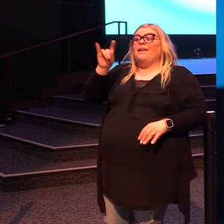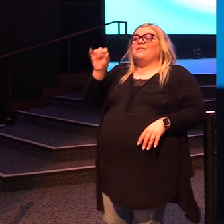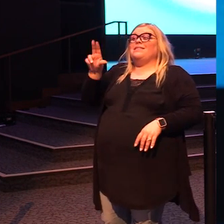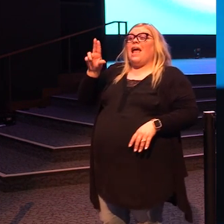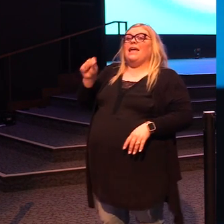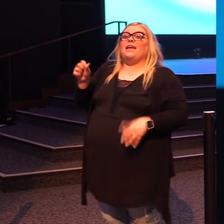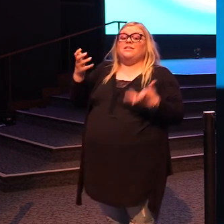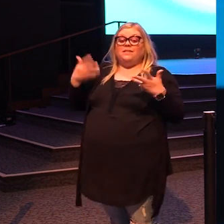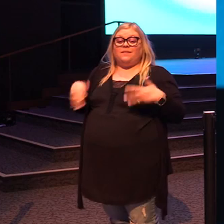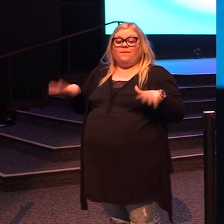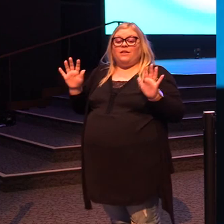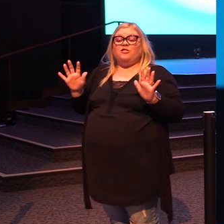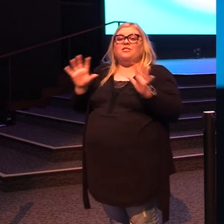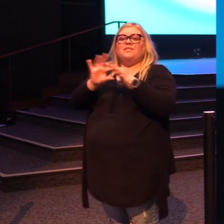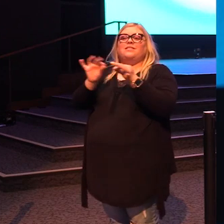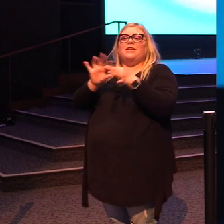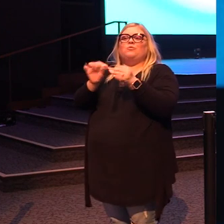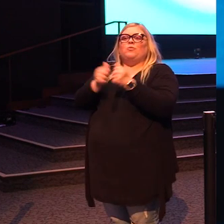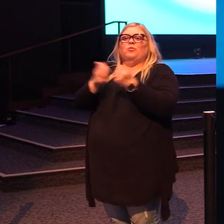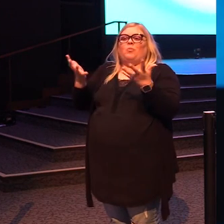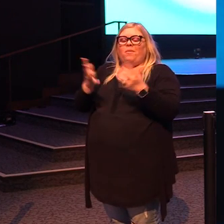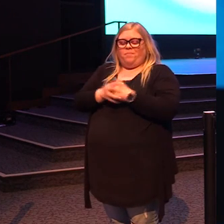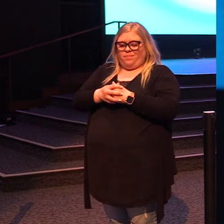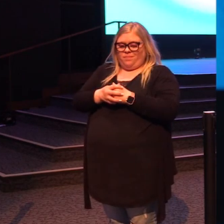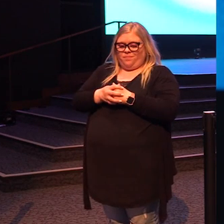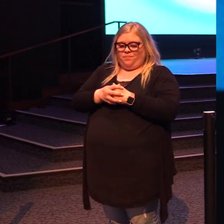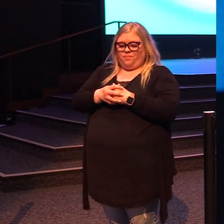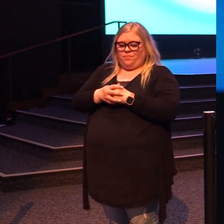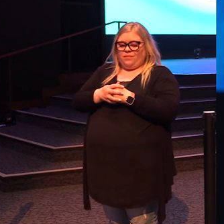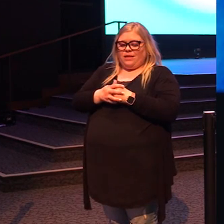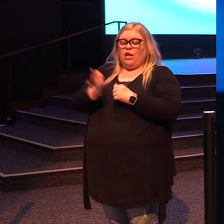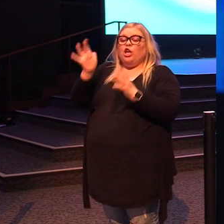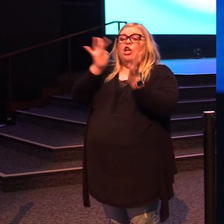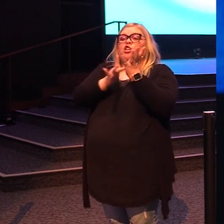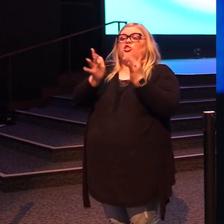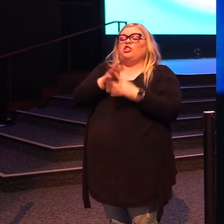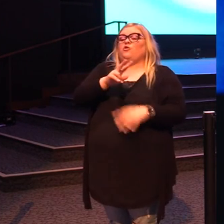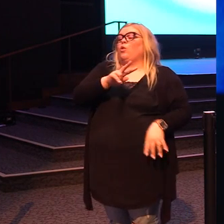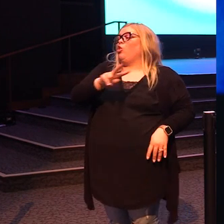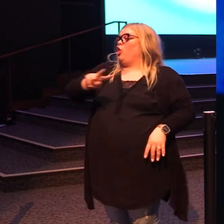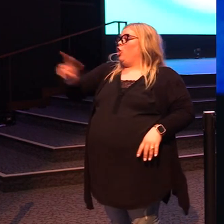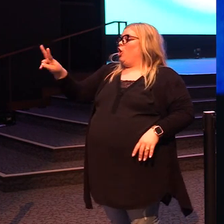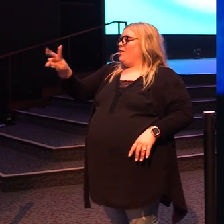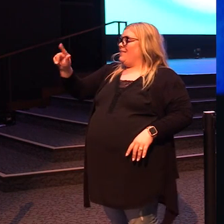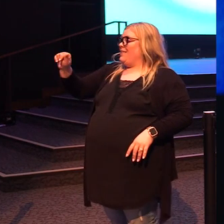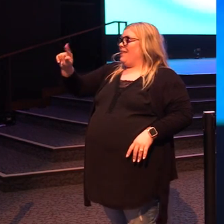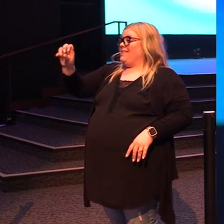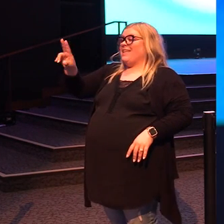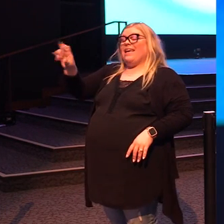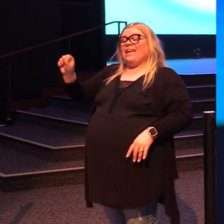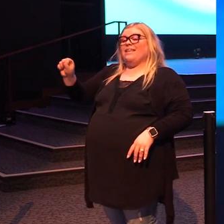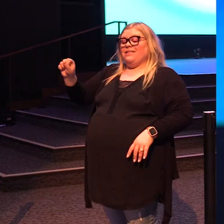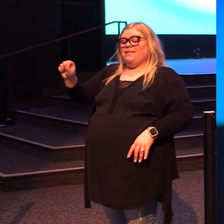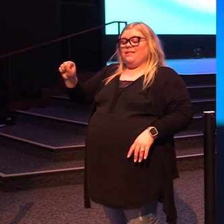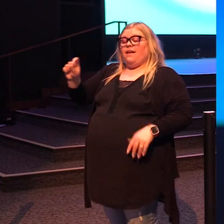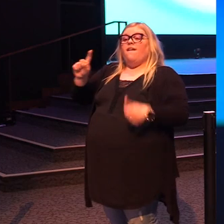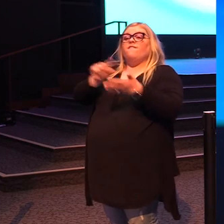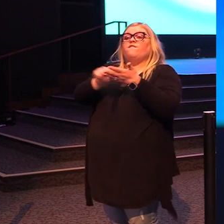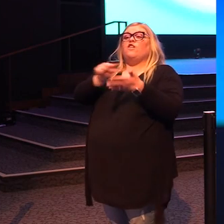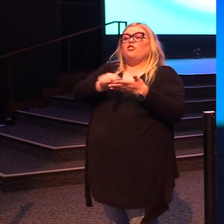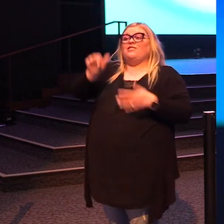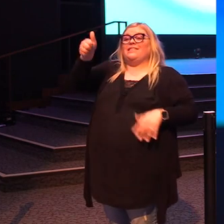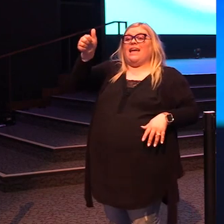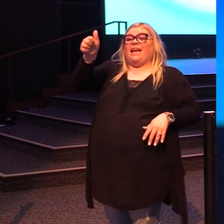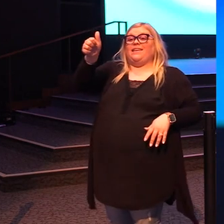ends with this statement. As Jesus looks at Zacchaeus and in verse 10